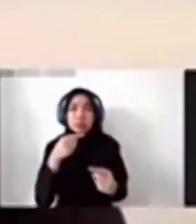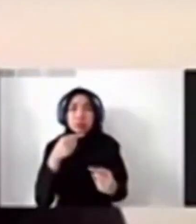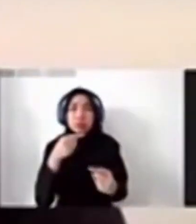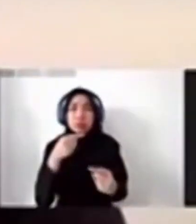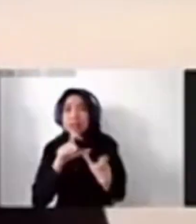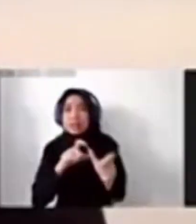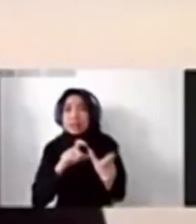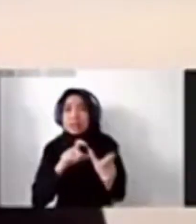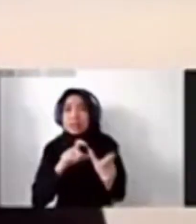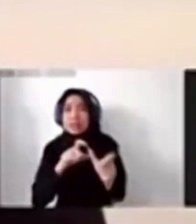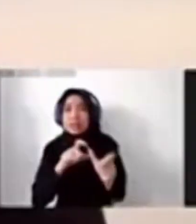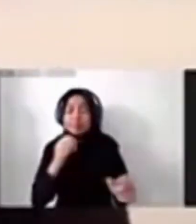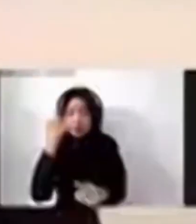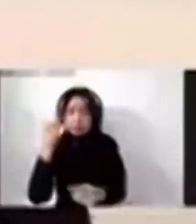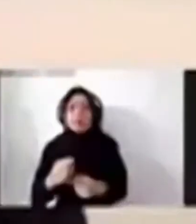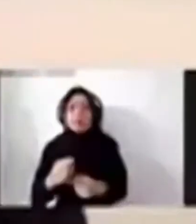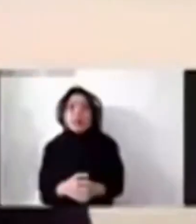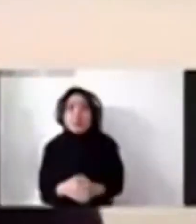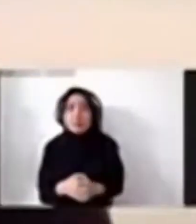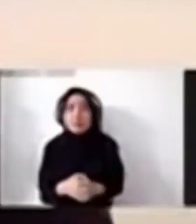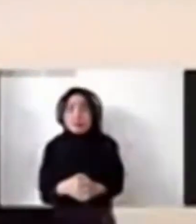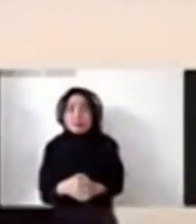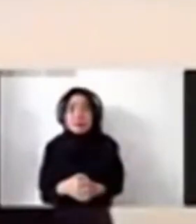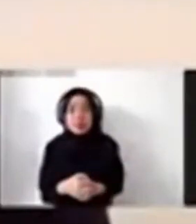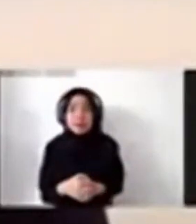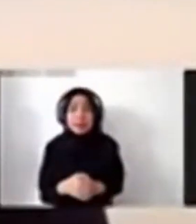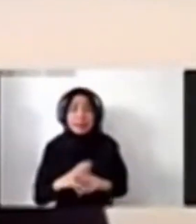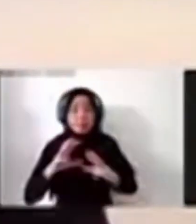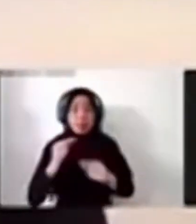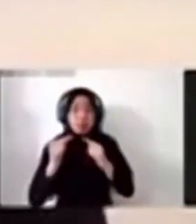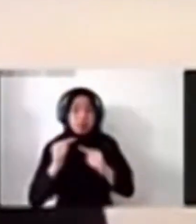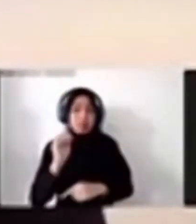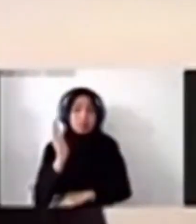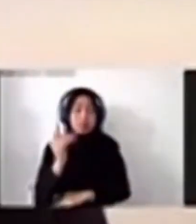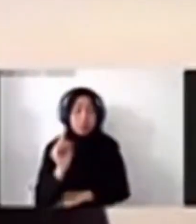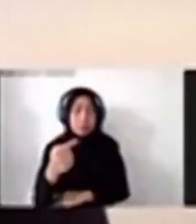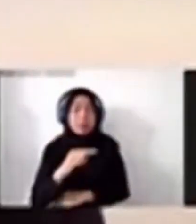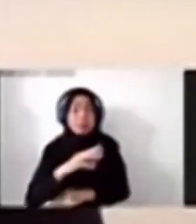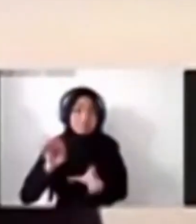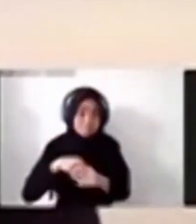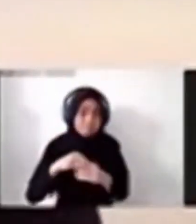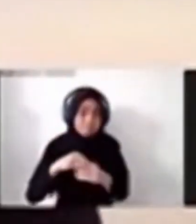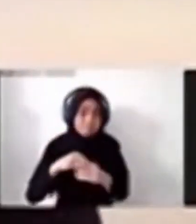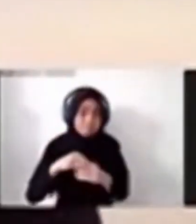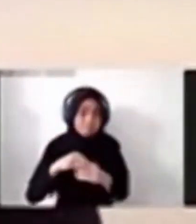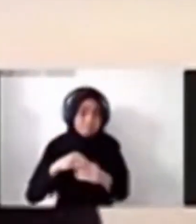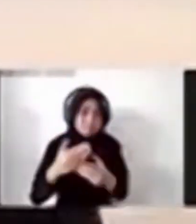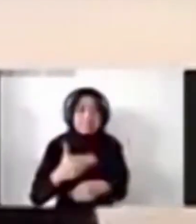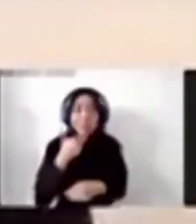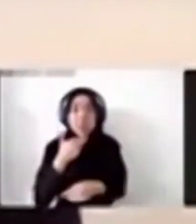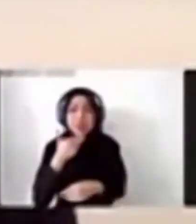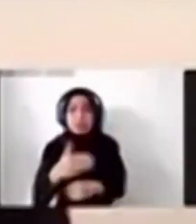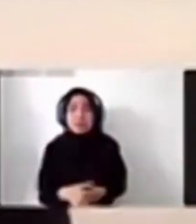much for taking the time to participate in this first plenary session. And it is such a great honor and delight for me